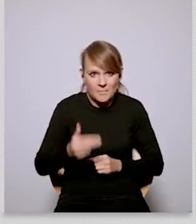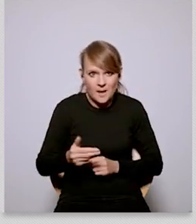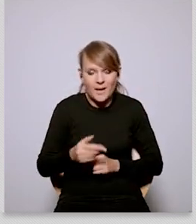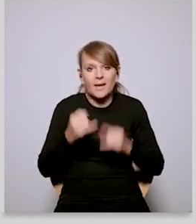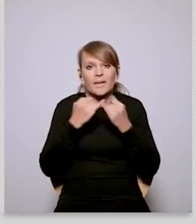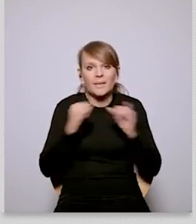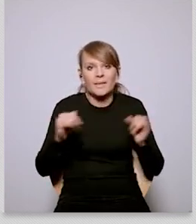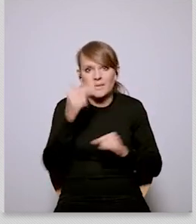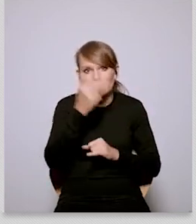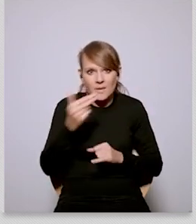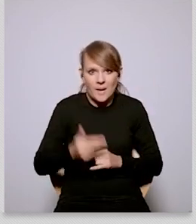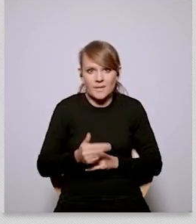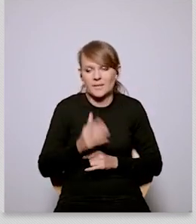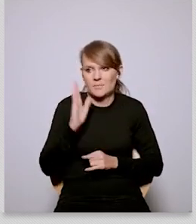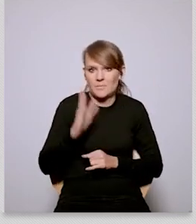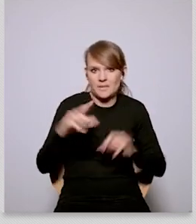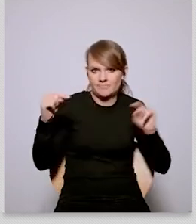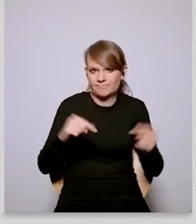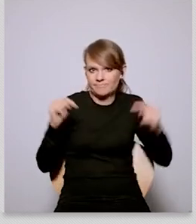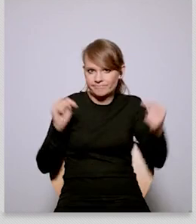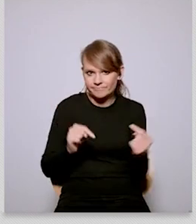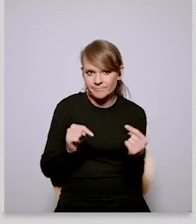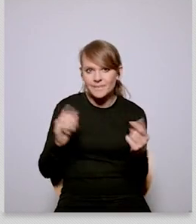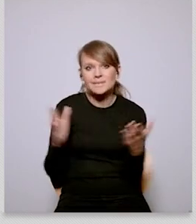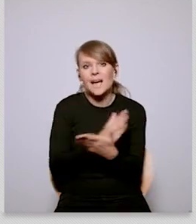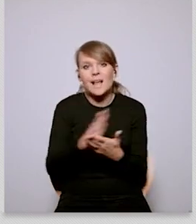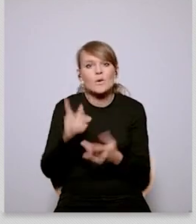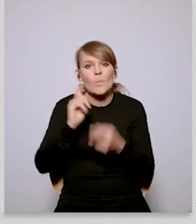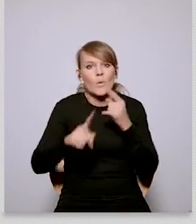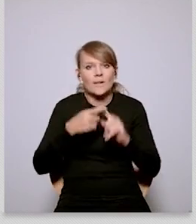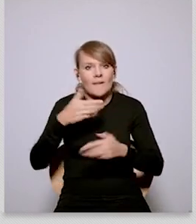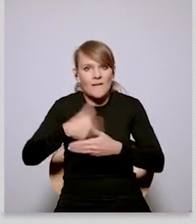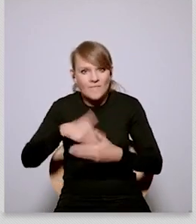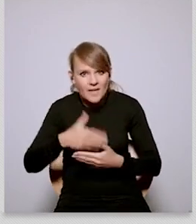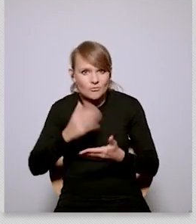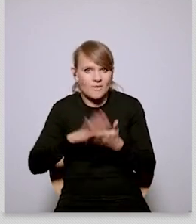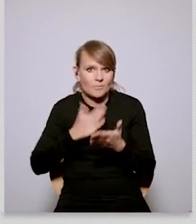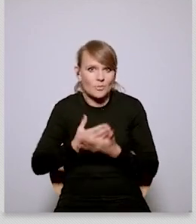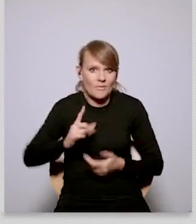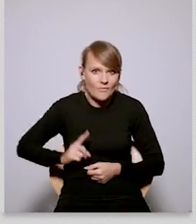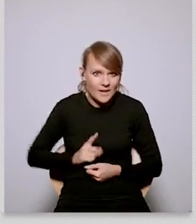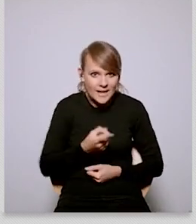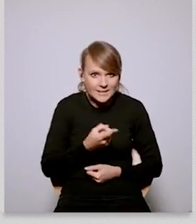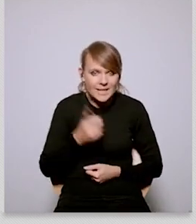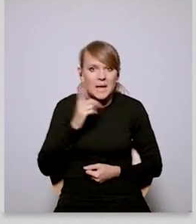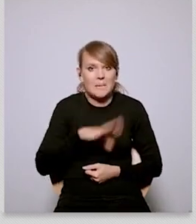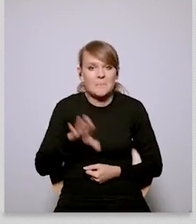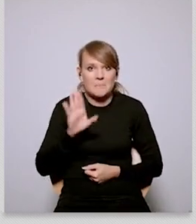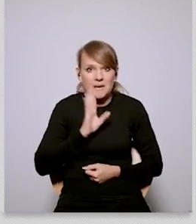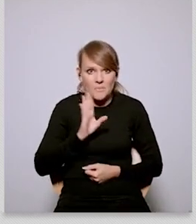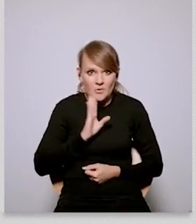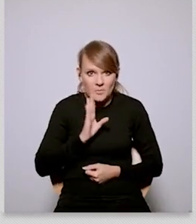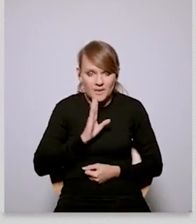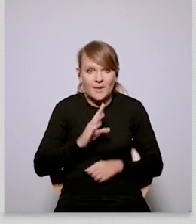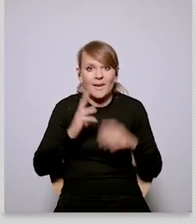agenda domestically so for instance in france i mean apparently the big political issue for the upcoming six months or at least the upcoming